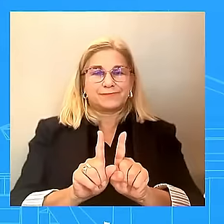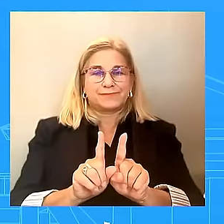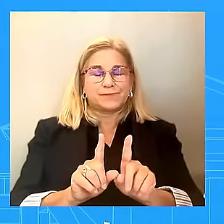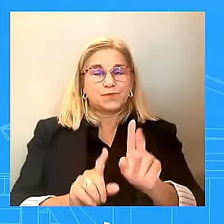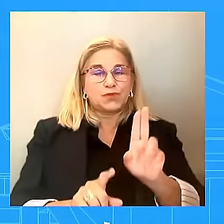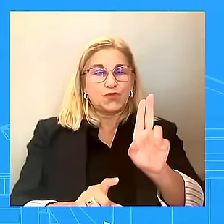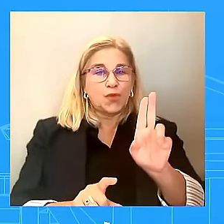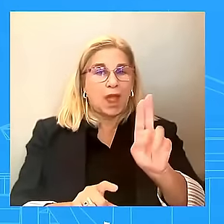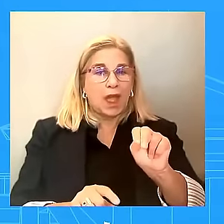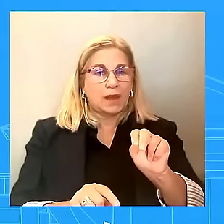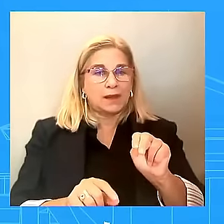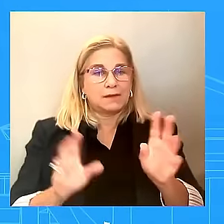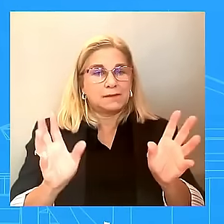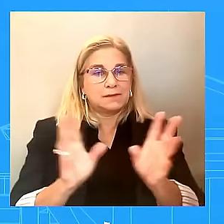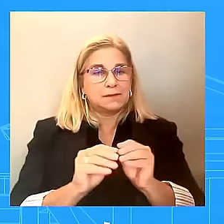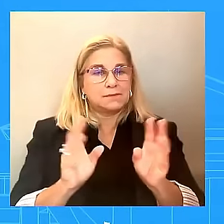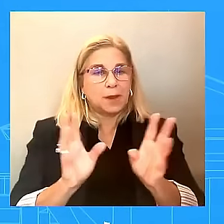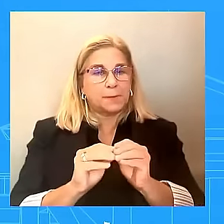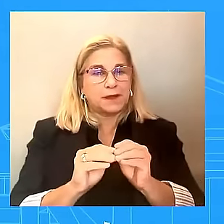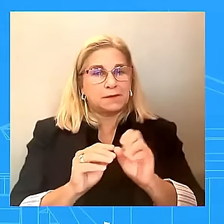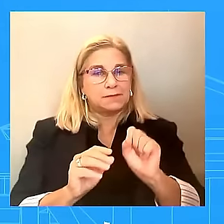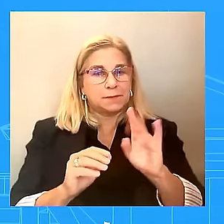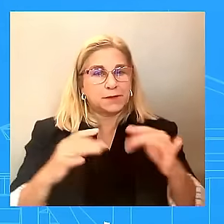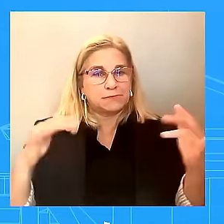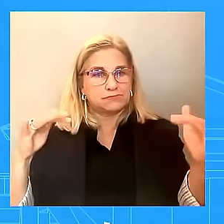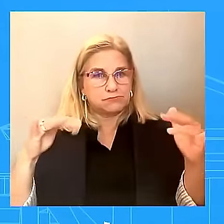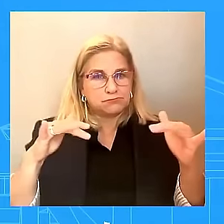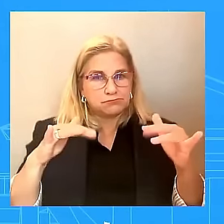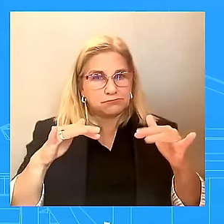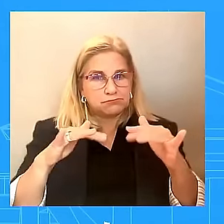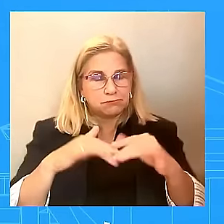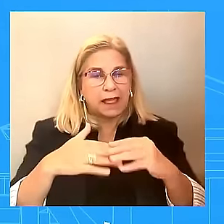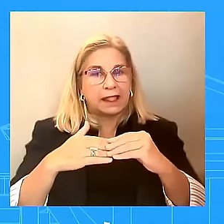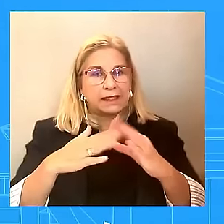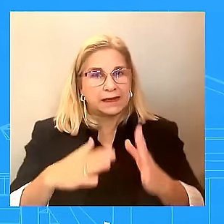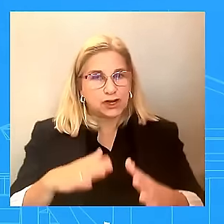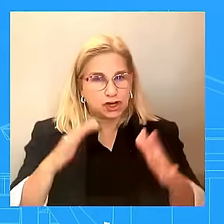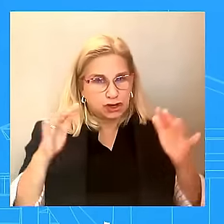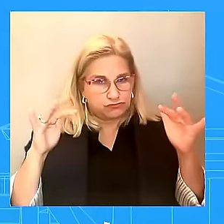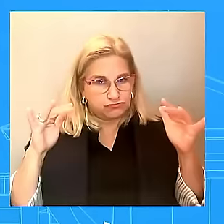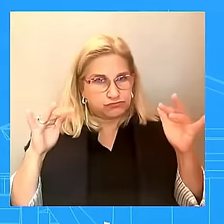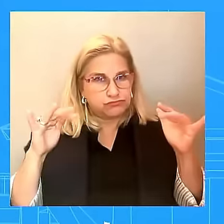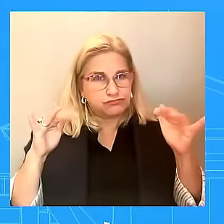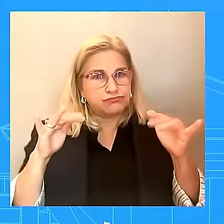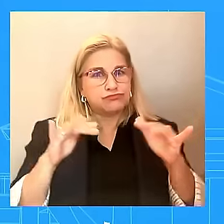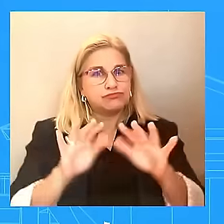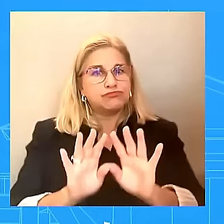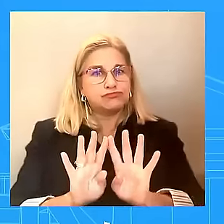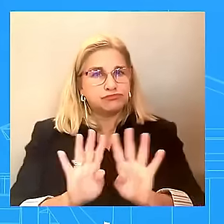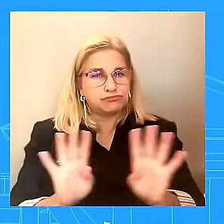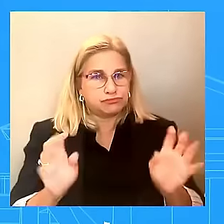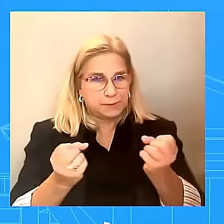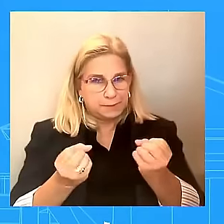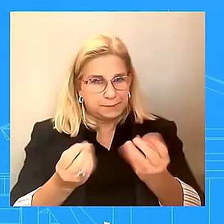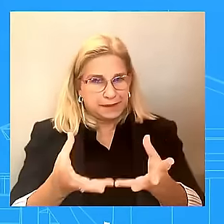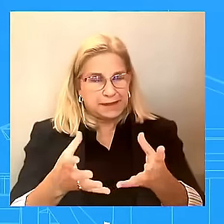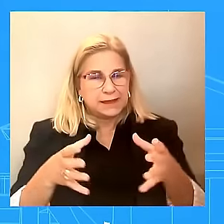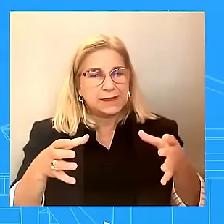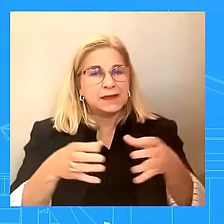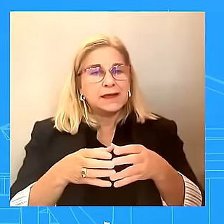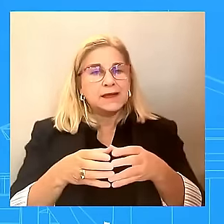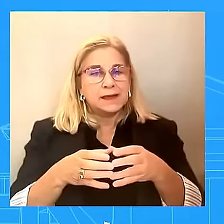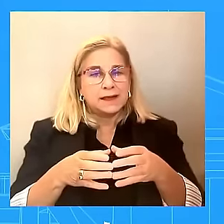was with multiple leaders and had a couple of opportunities as we read out to all of you to meet with some of them.